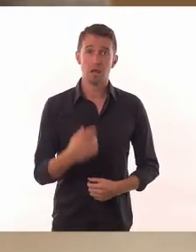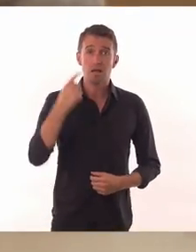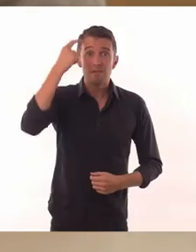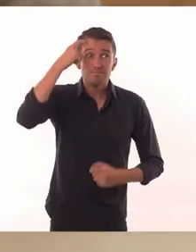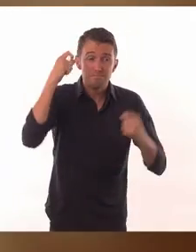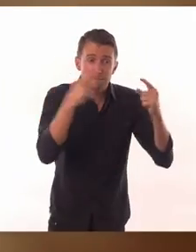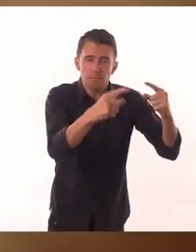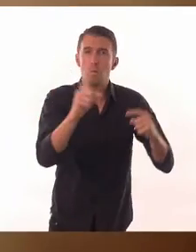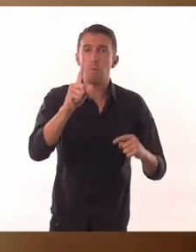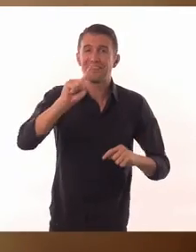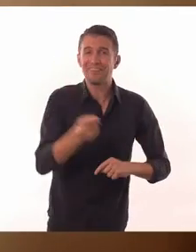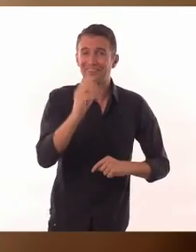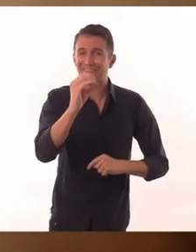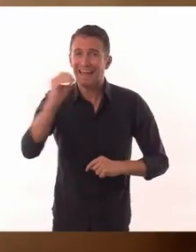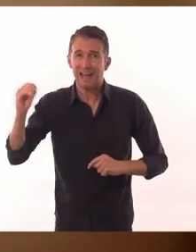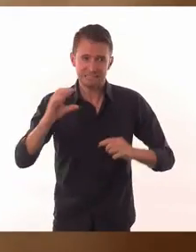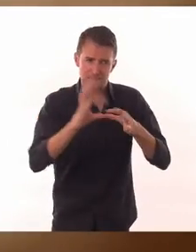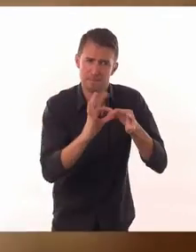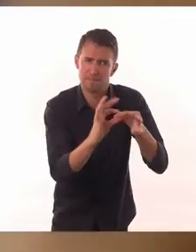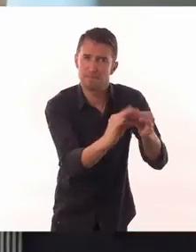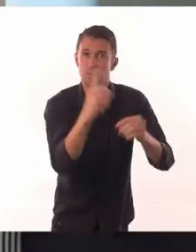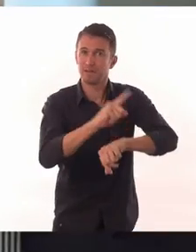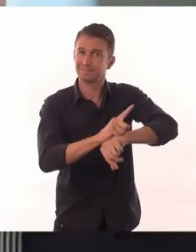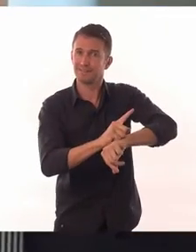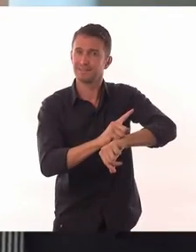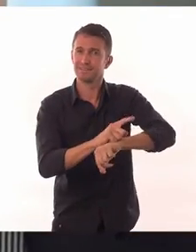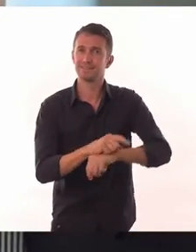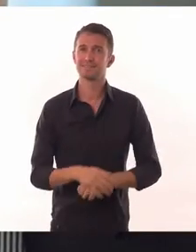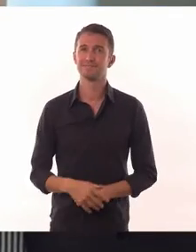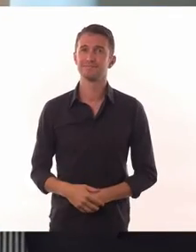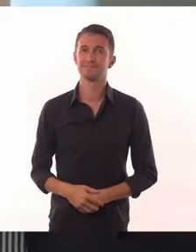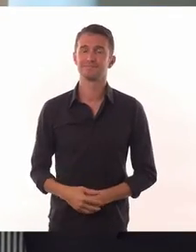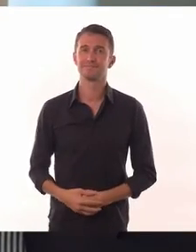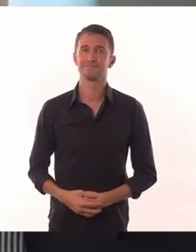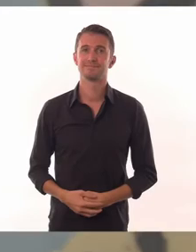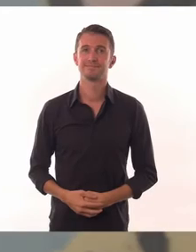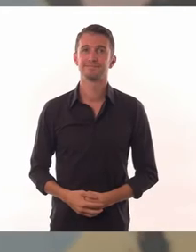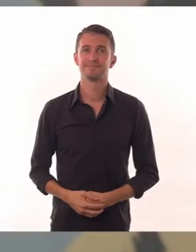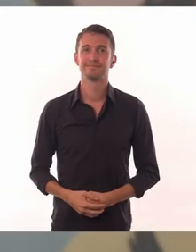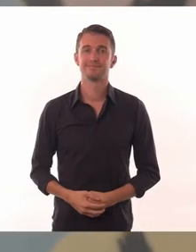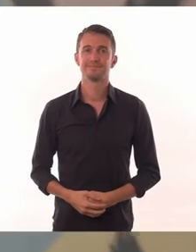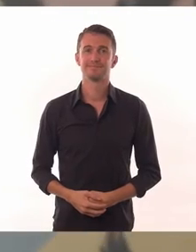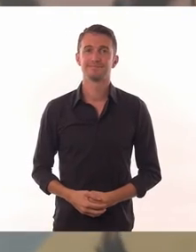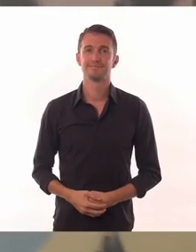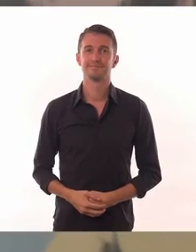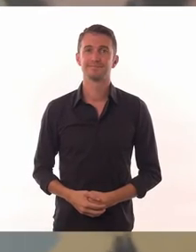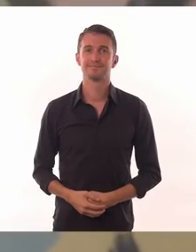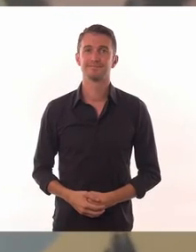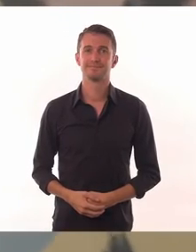Every second, the brain is making between 700 and 1,000 new connections. Every second.